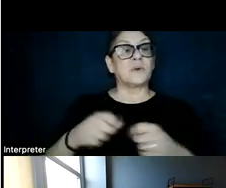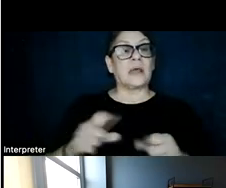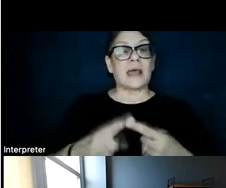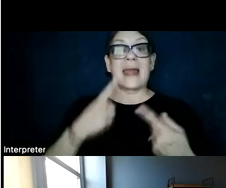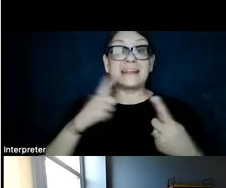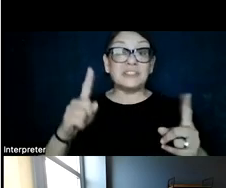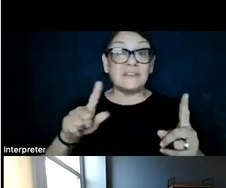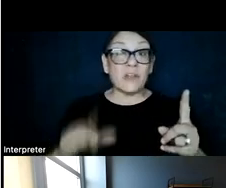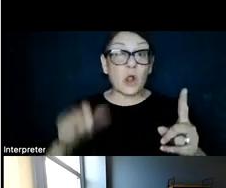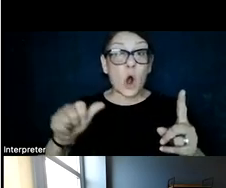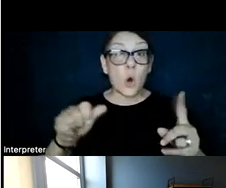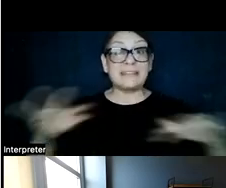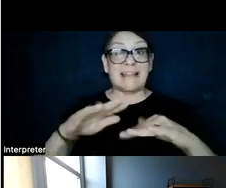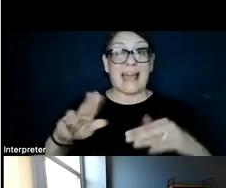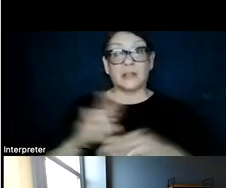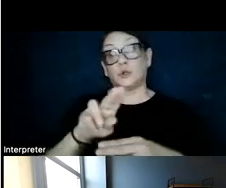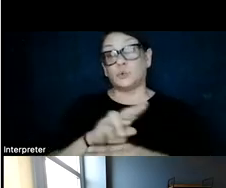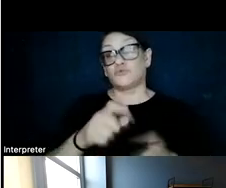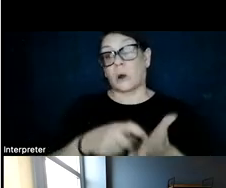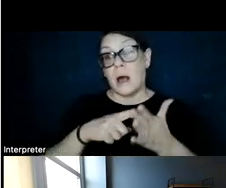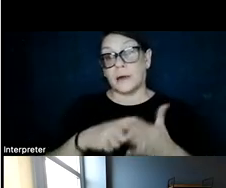amount of total land area requirements.